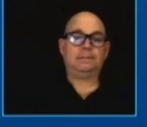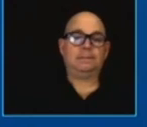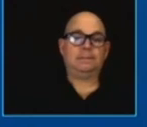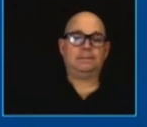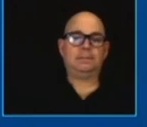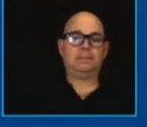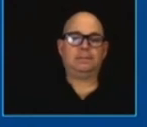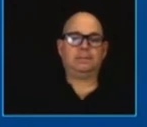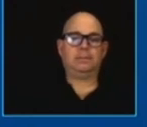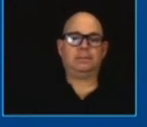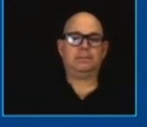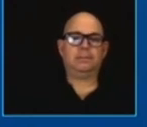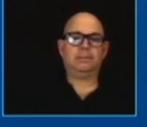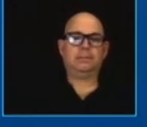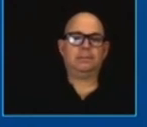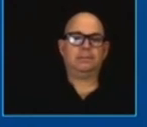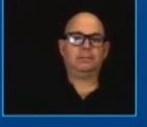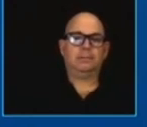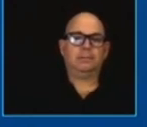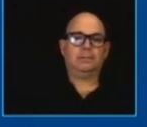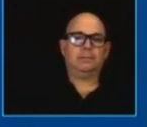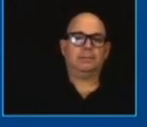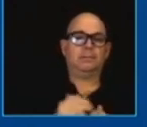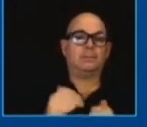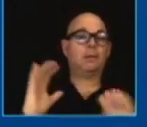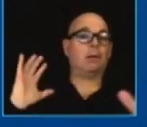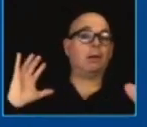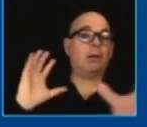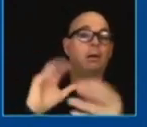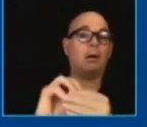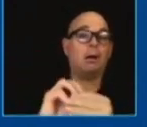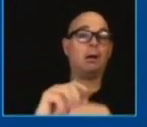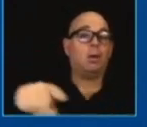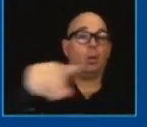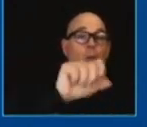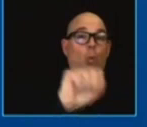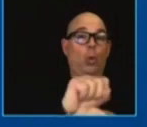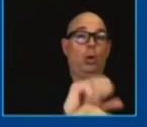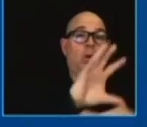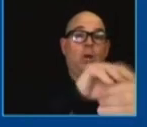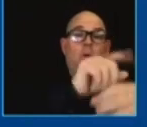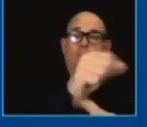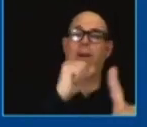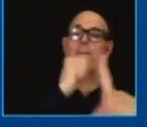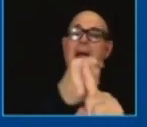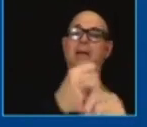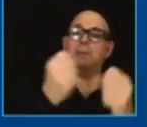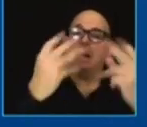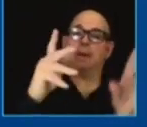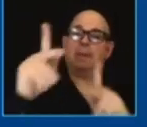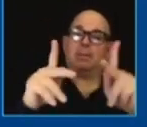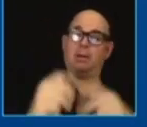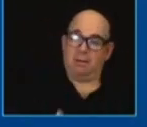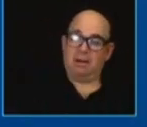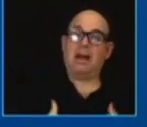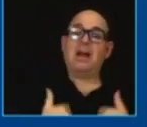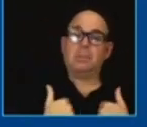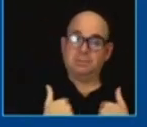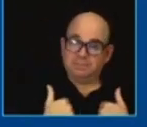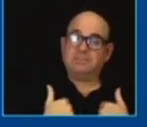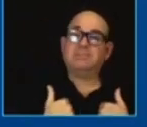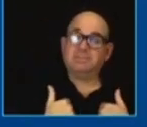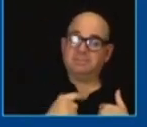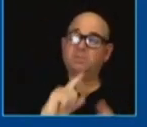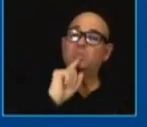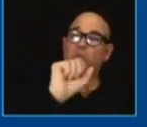is changing people's lives you're literally changing people's lives and i really think